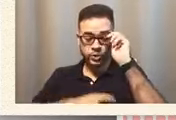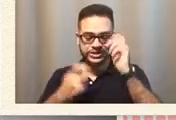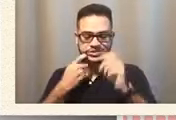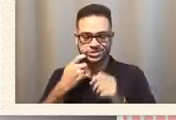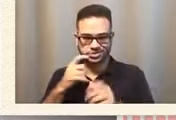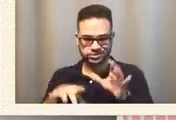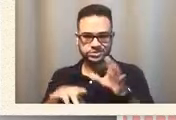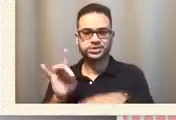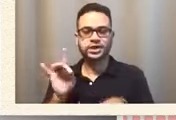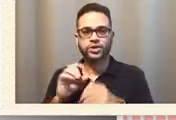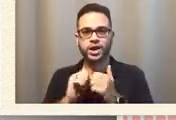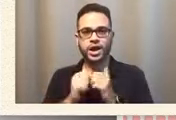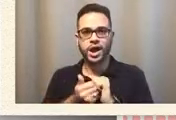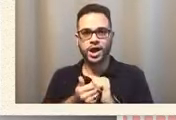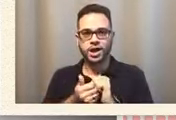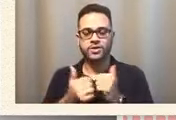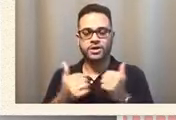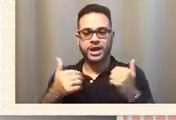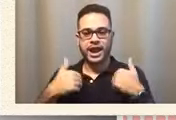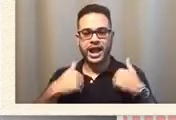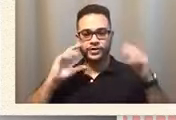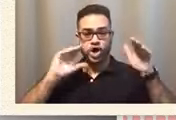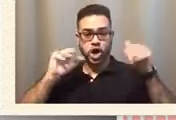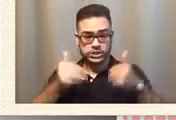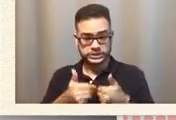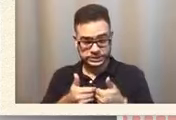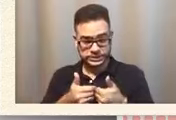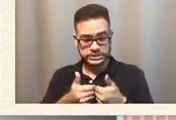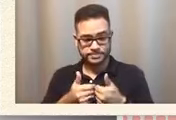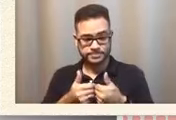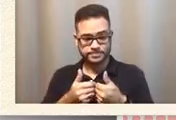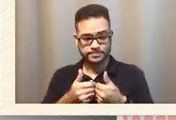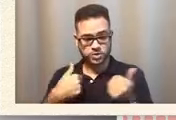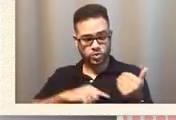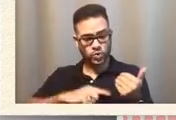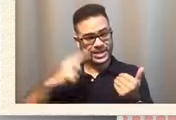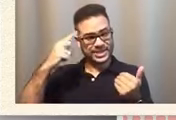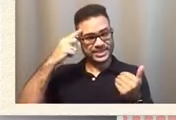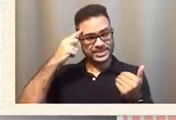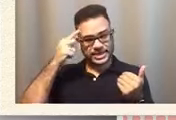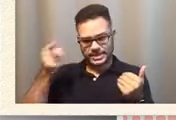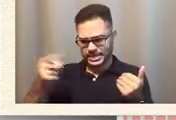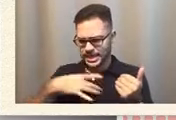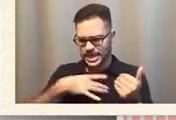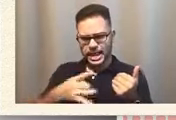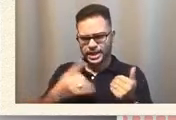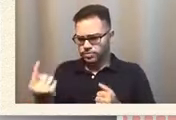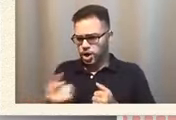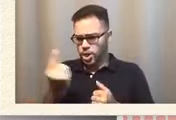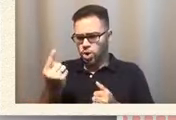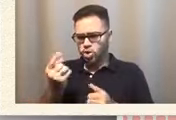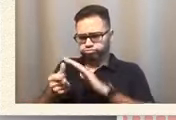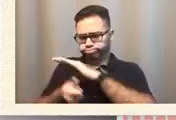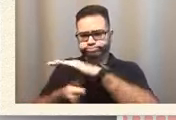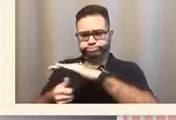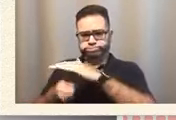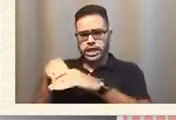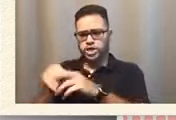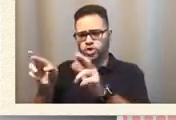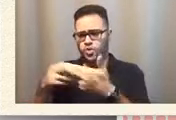having artists we think that they like to be alone in the room no way